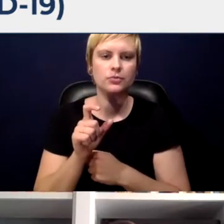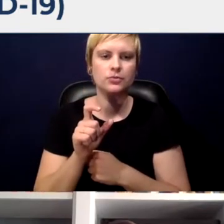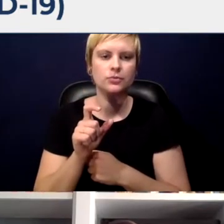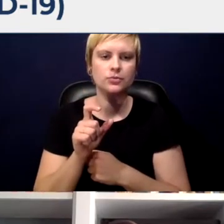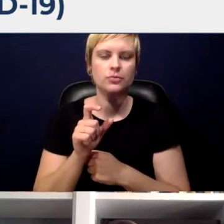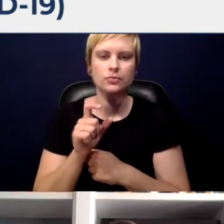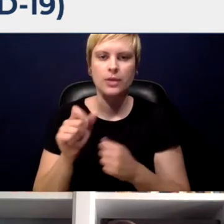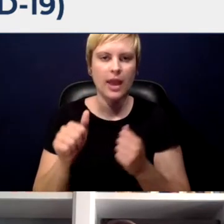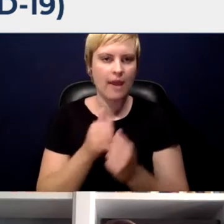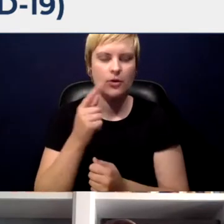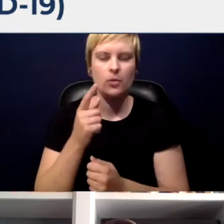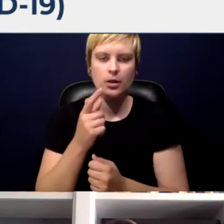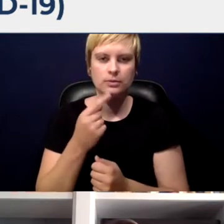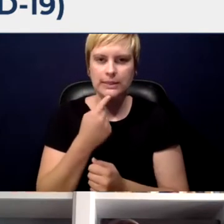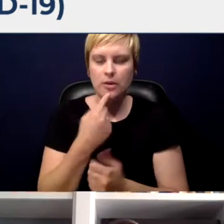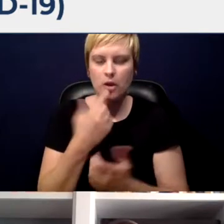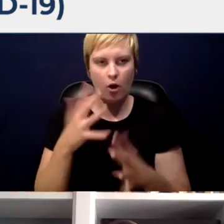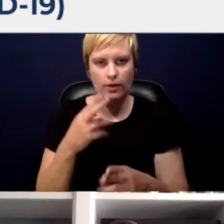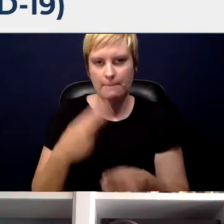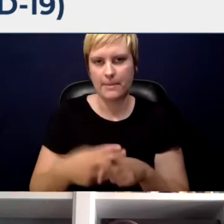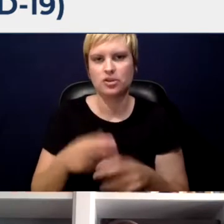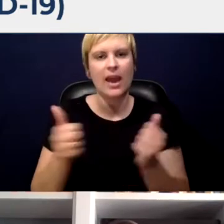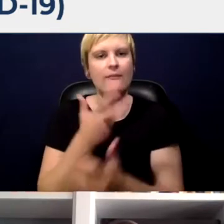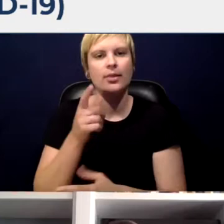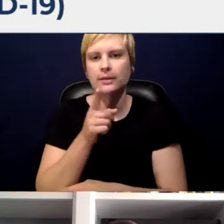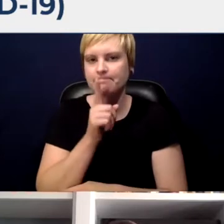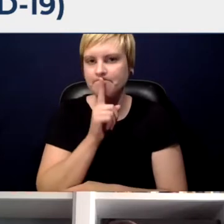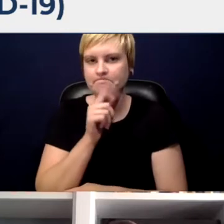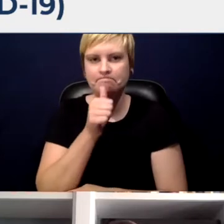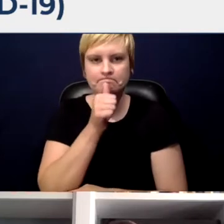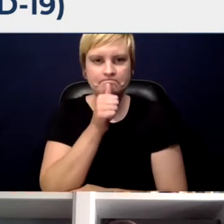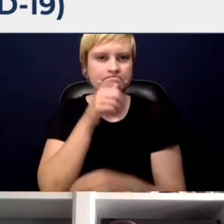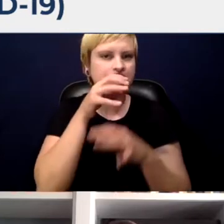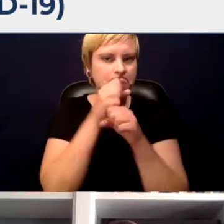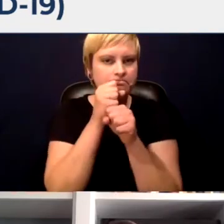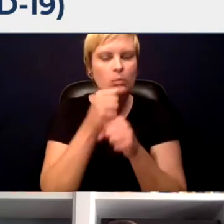that we will not share your information with, uh, anyone.